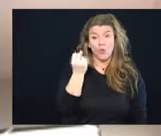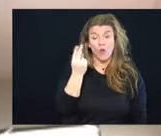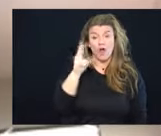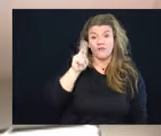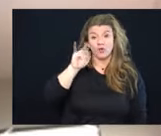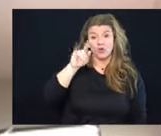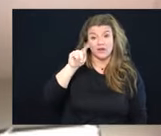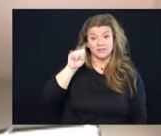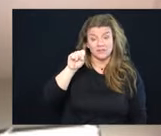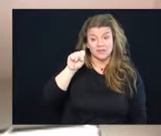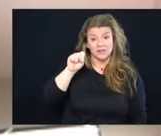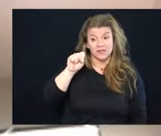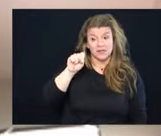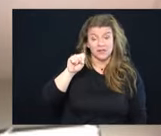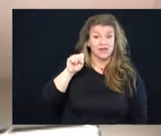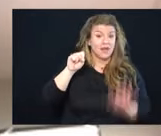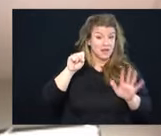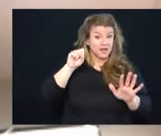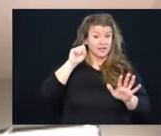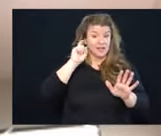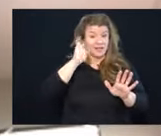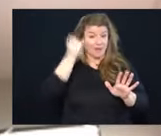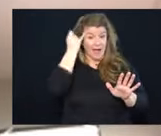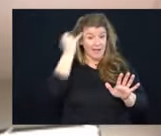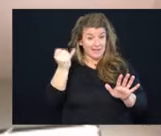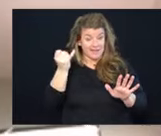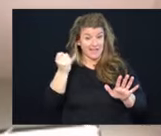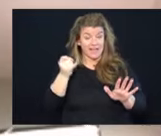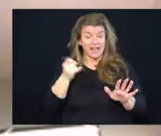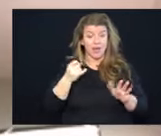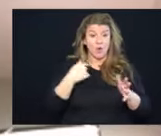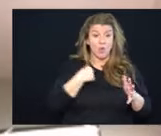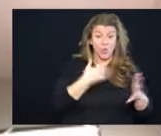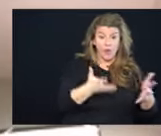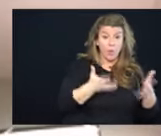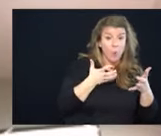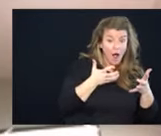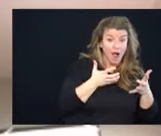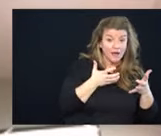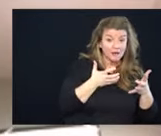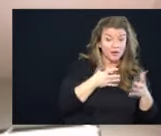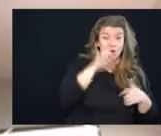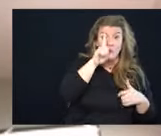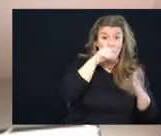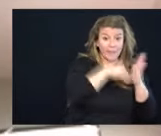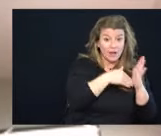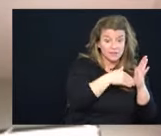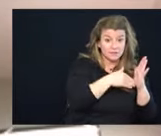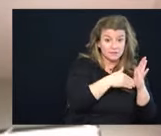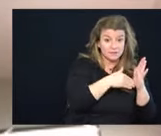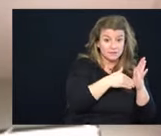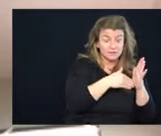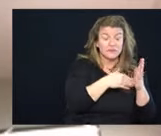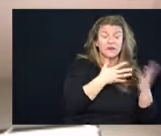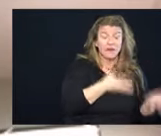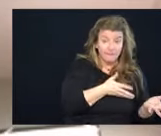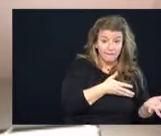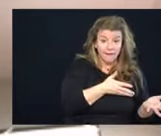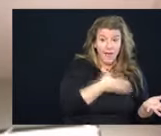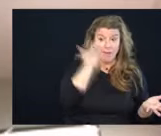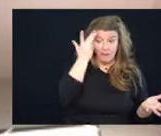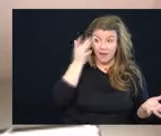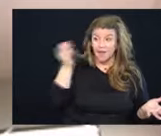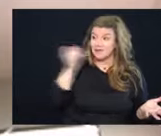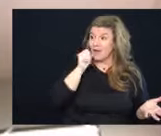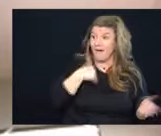of that. Just to put it in perspective, the ideal number for West Virginia would be a thousand, but because of the supply